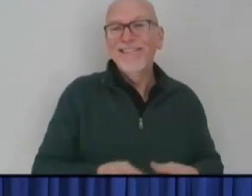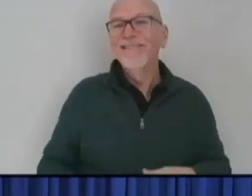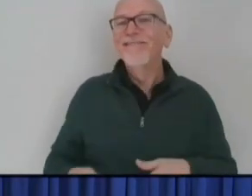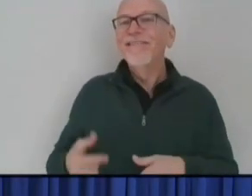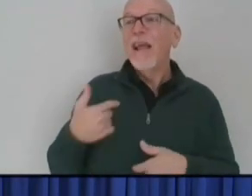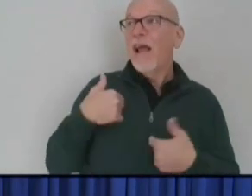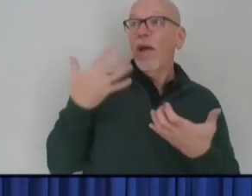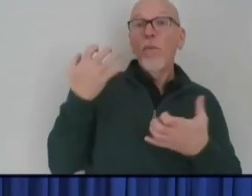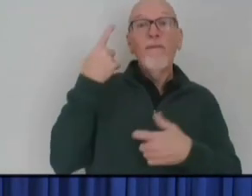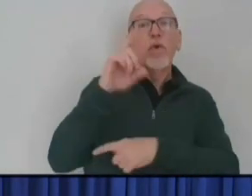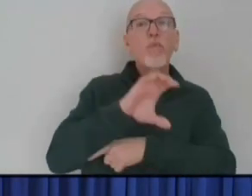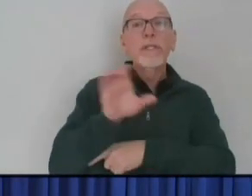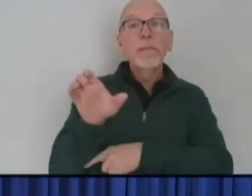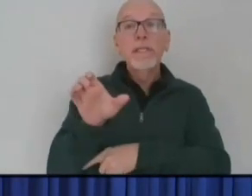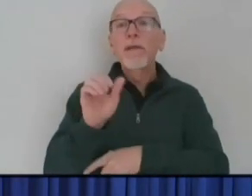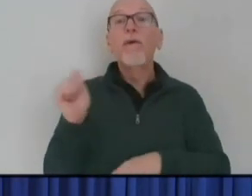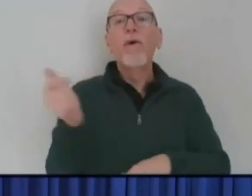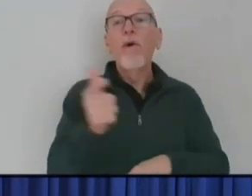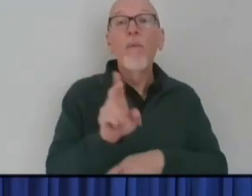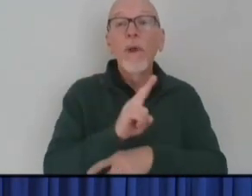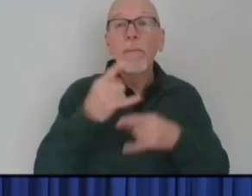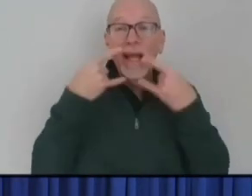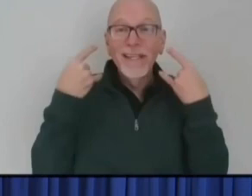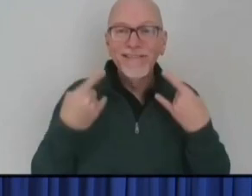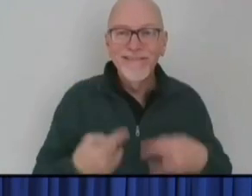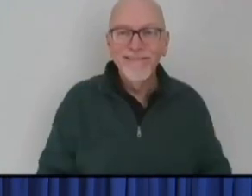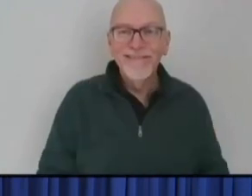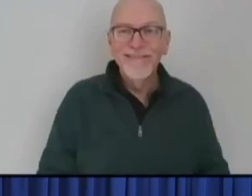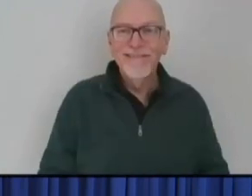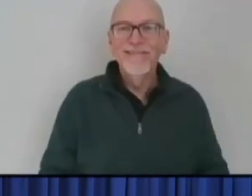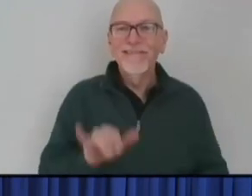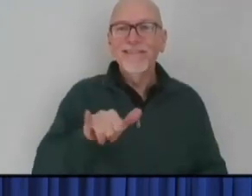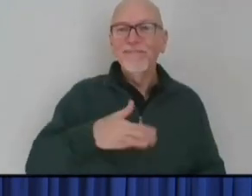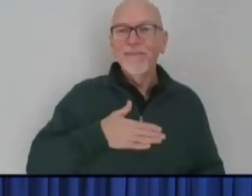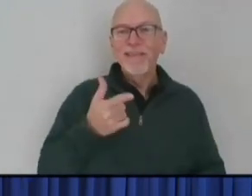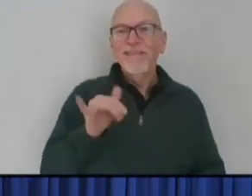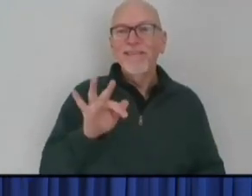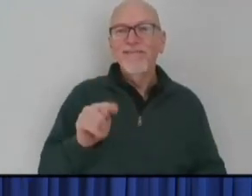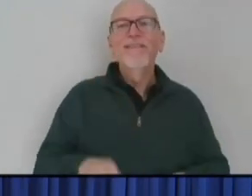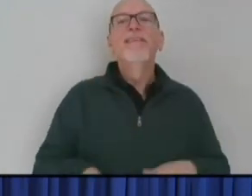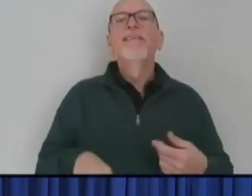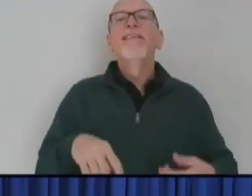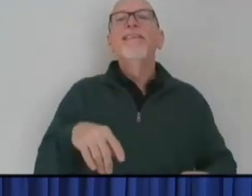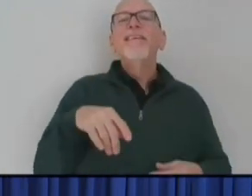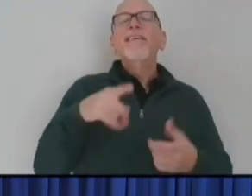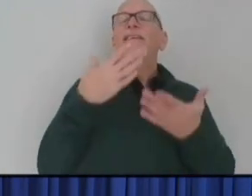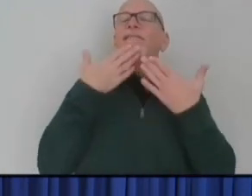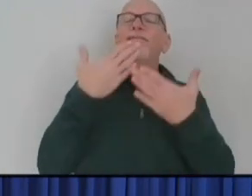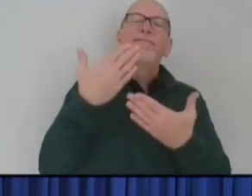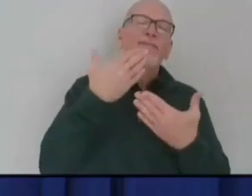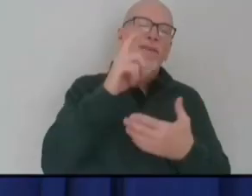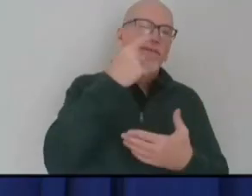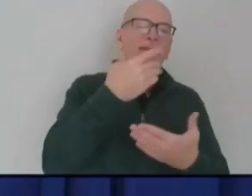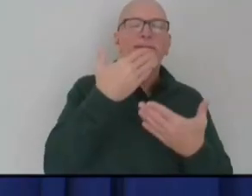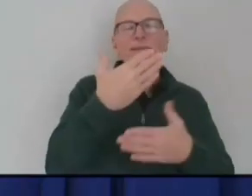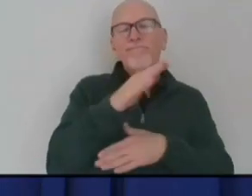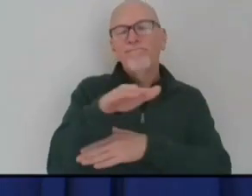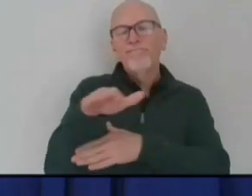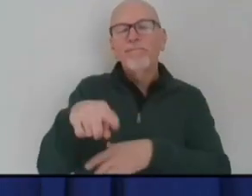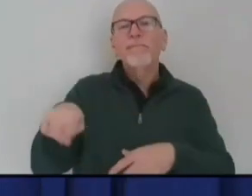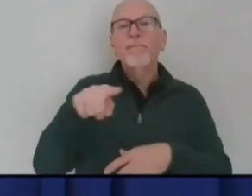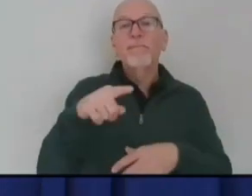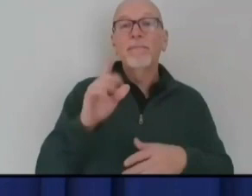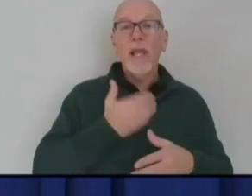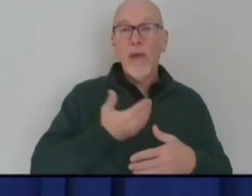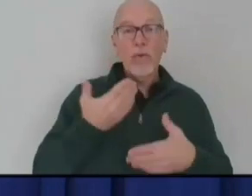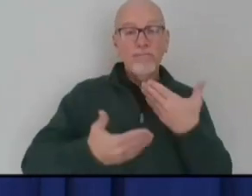Hoosiers to wear their masks, sir. Thank you. Thanks, Governor. Good afternoon, Hoosiers. The steps being announced today are